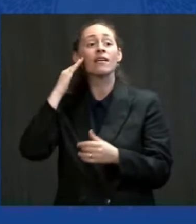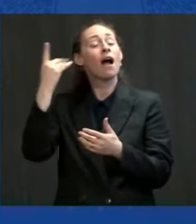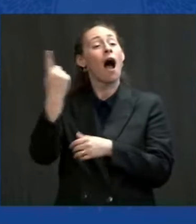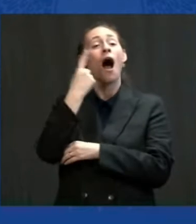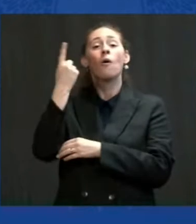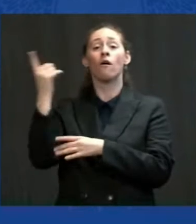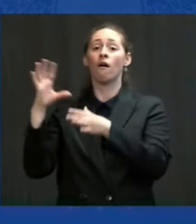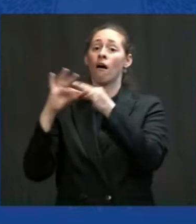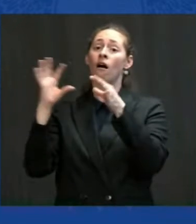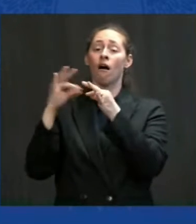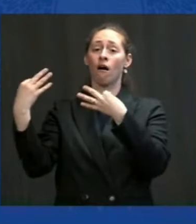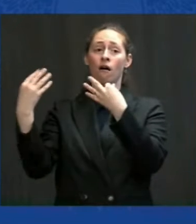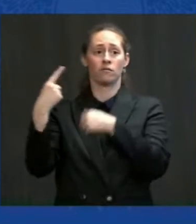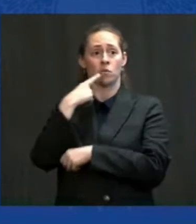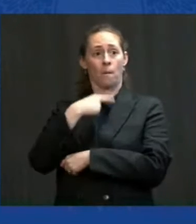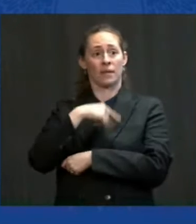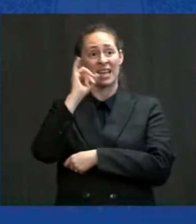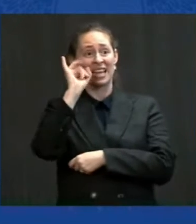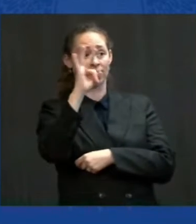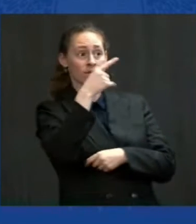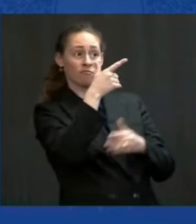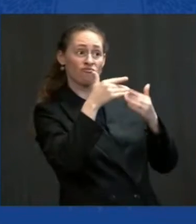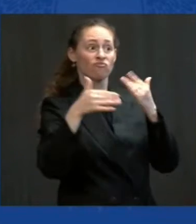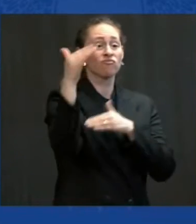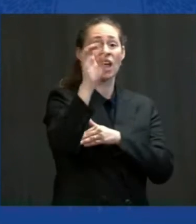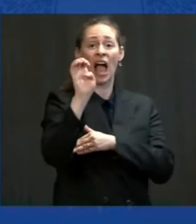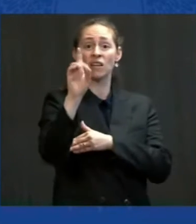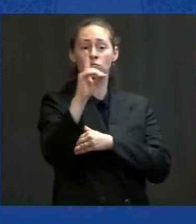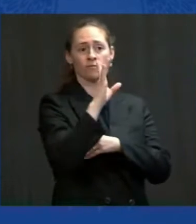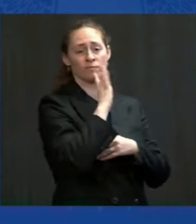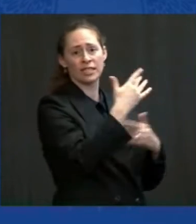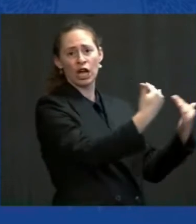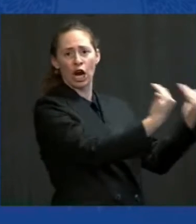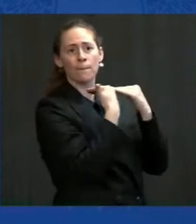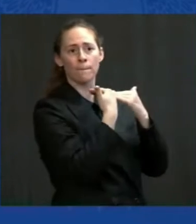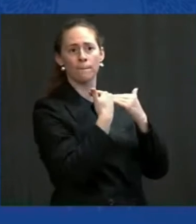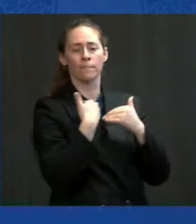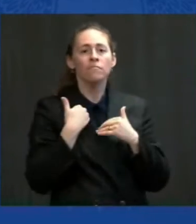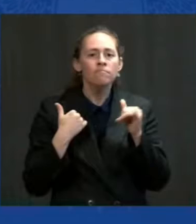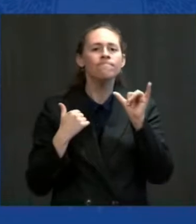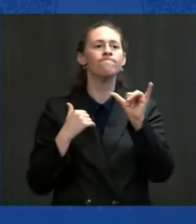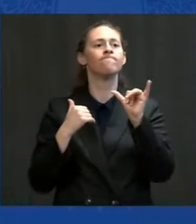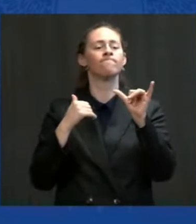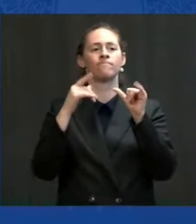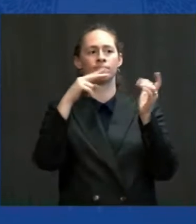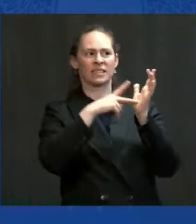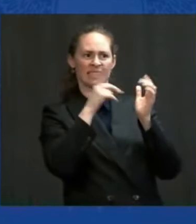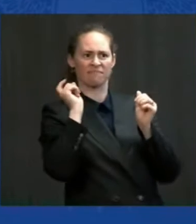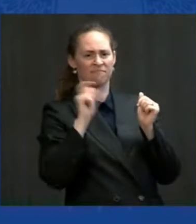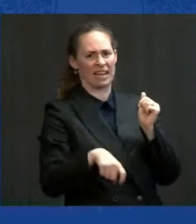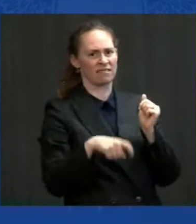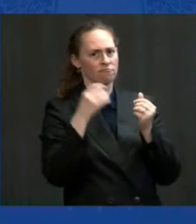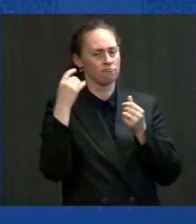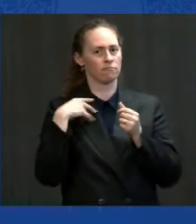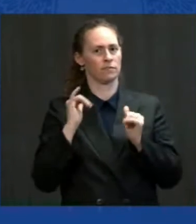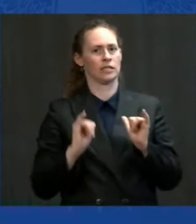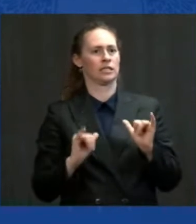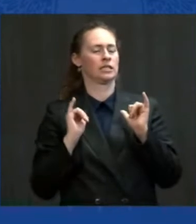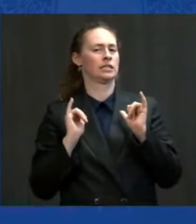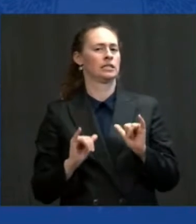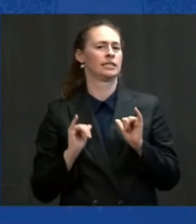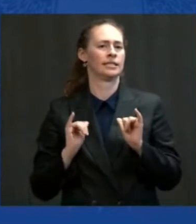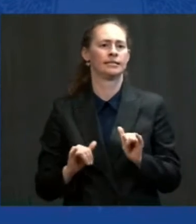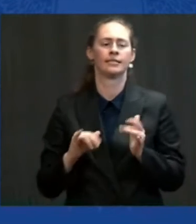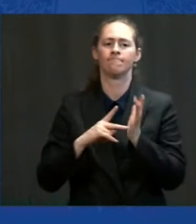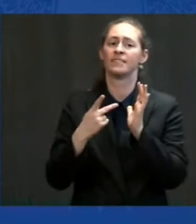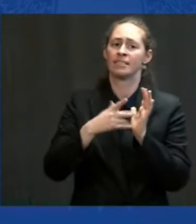-compete us. Any nation that out-educates us is going to out-compete us. That's why I want to guarantee an additional four years of public education